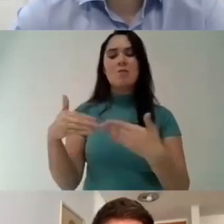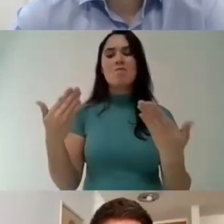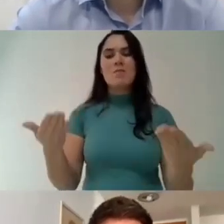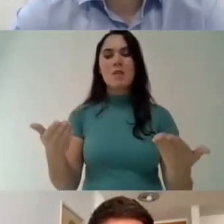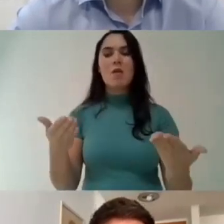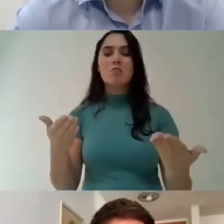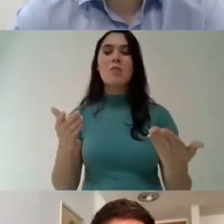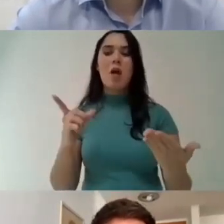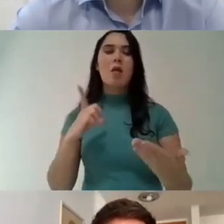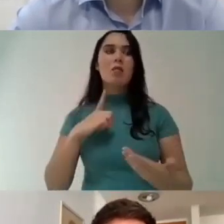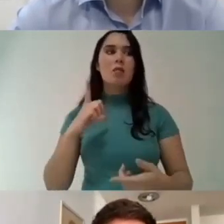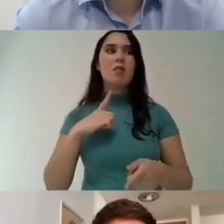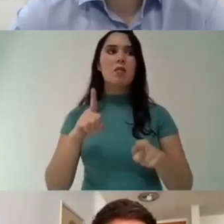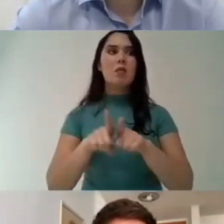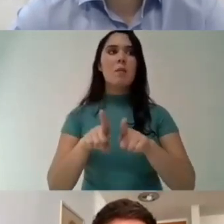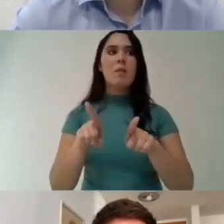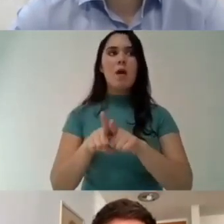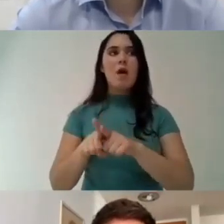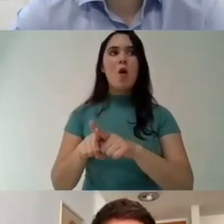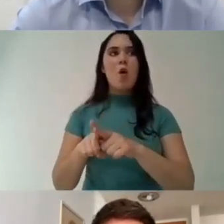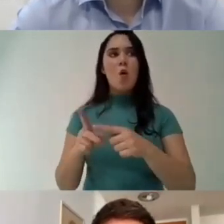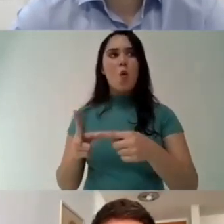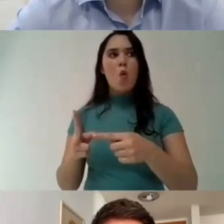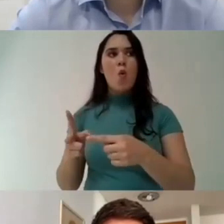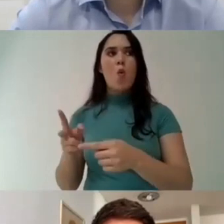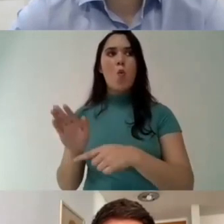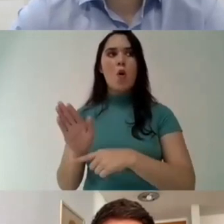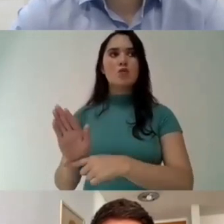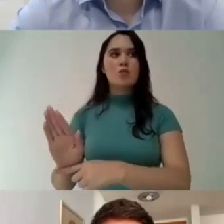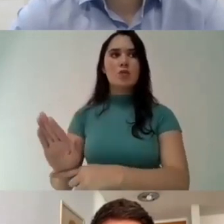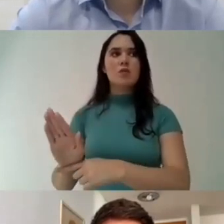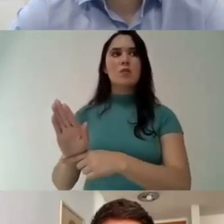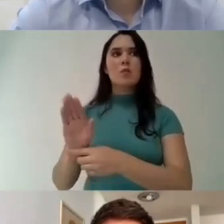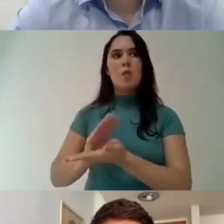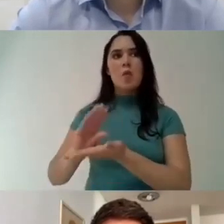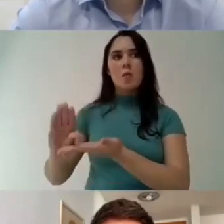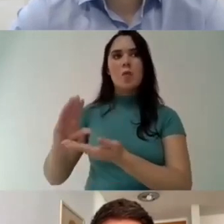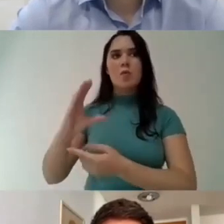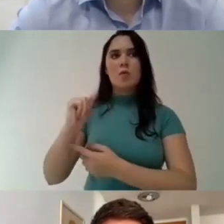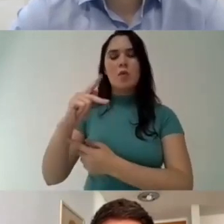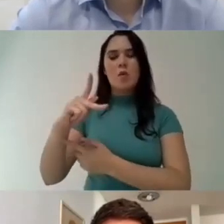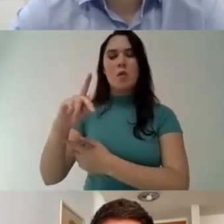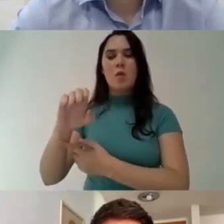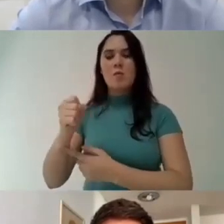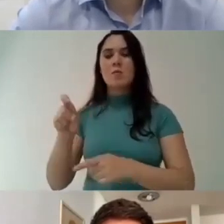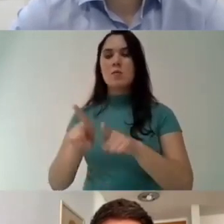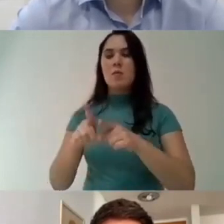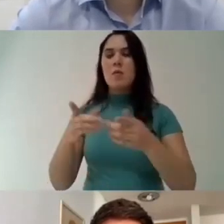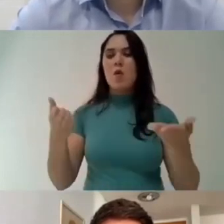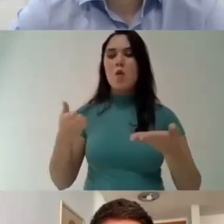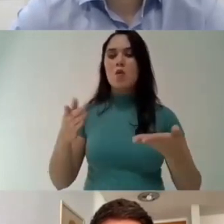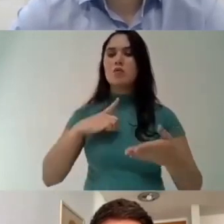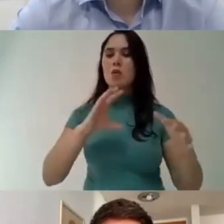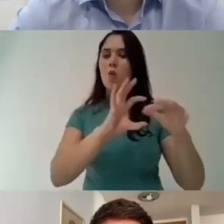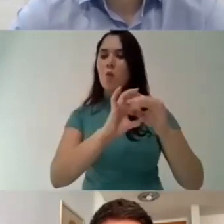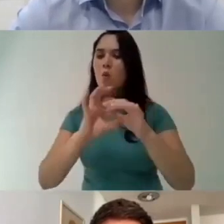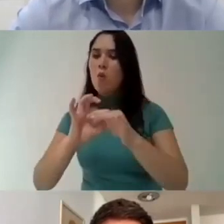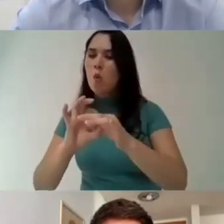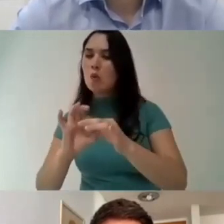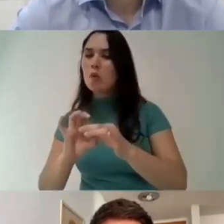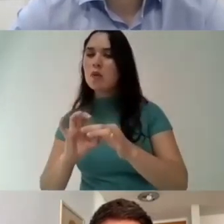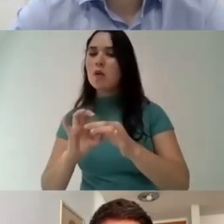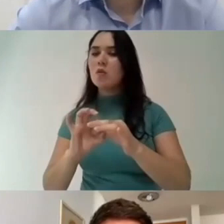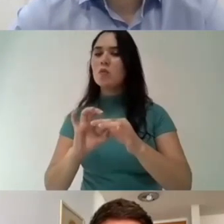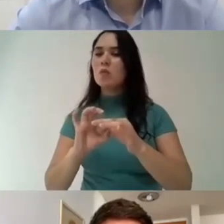makes the situation in cap is very complicated as well so the landscape that we have in